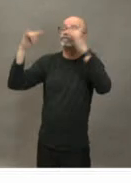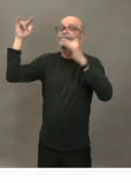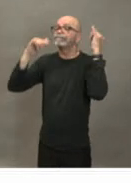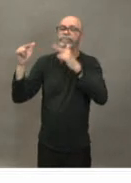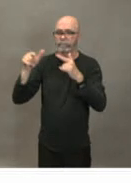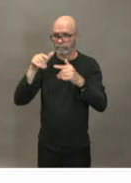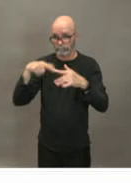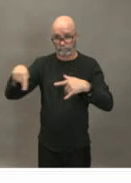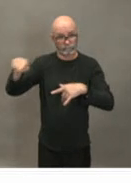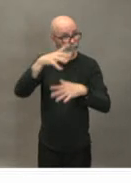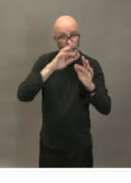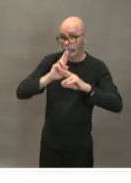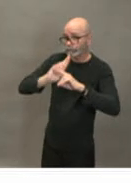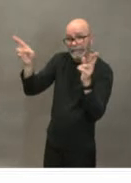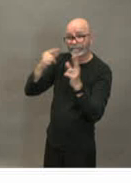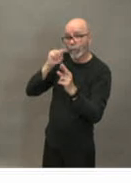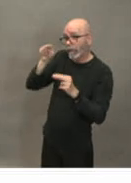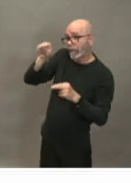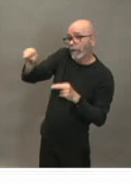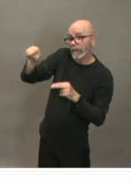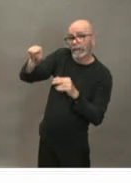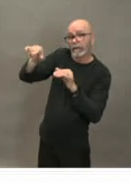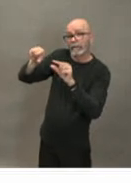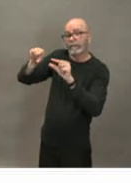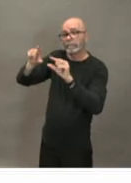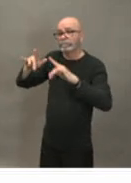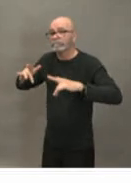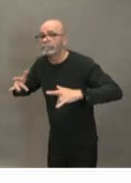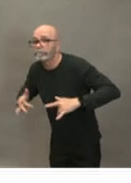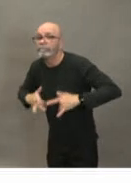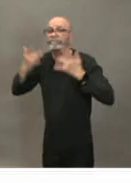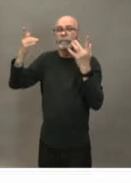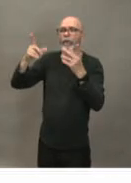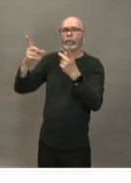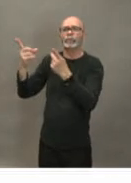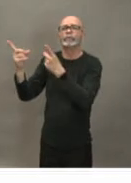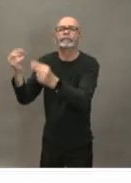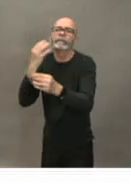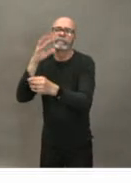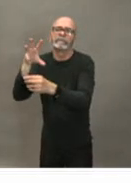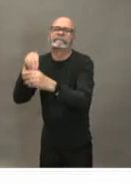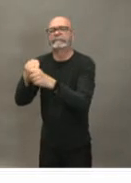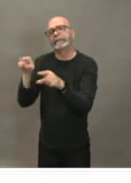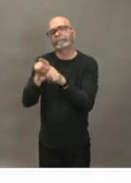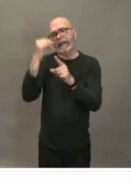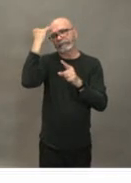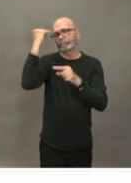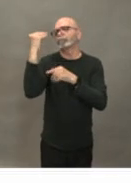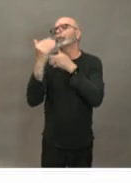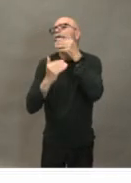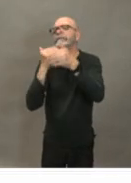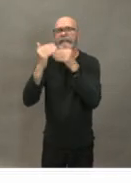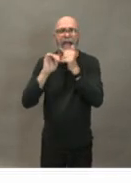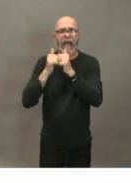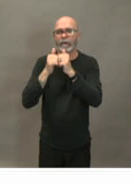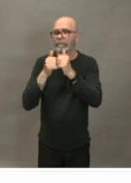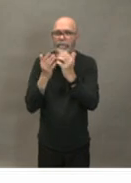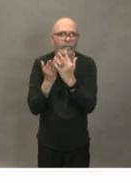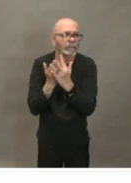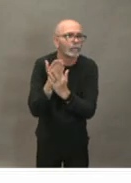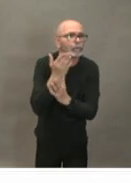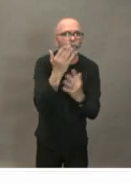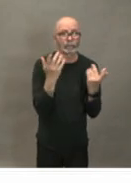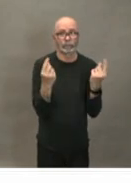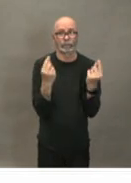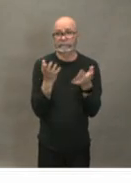for that event in particular or is it going to just roll into what's being done in generally i i from that specific event i think it's fair to say we're